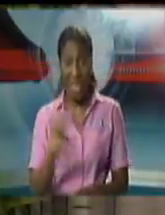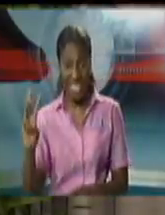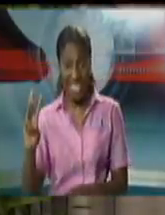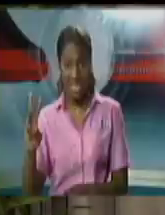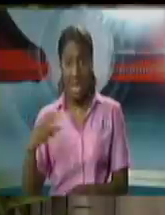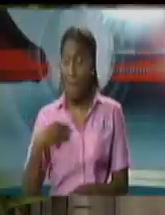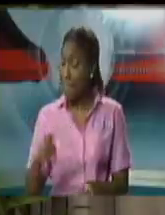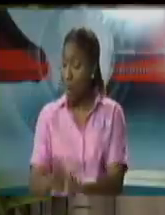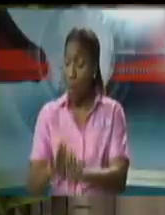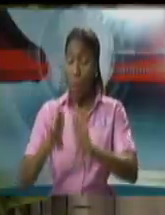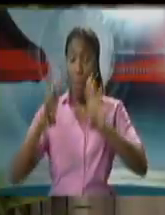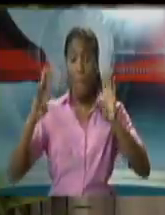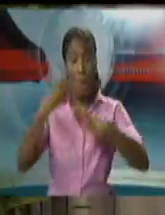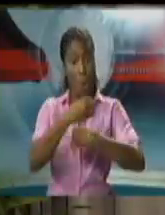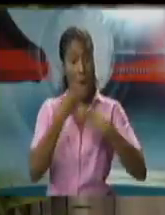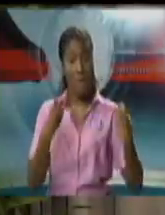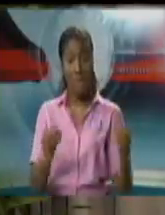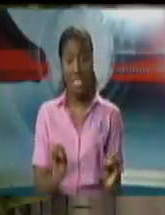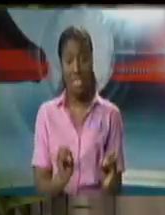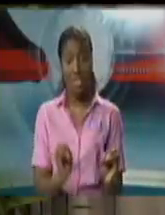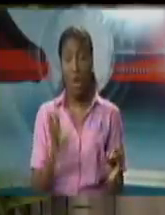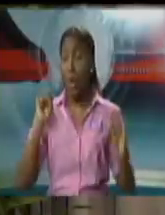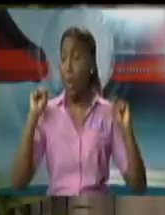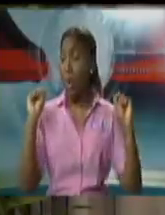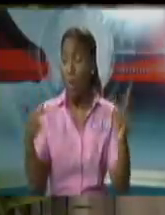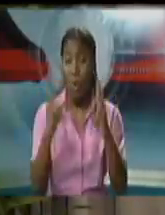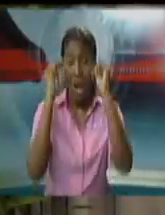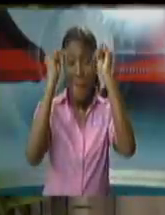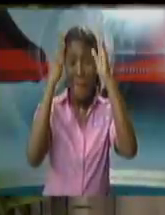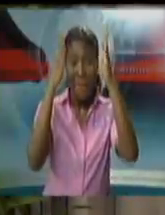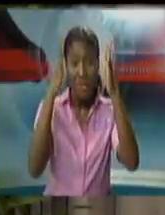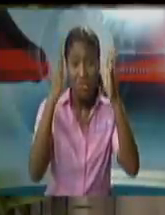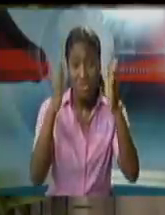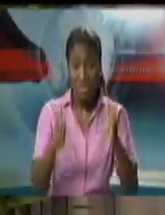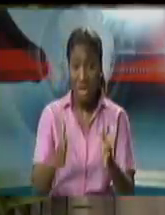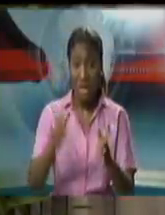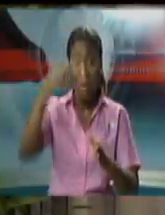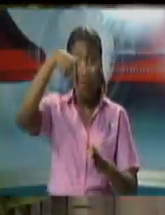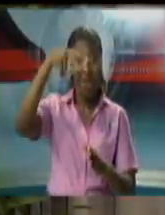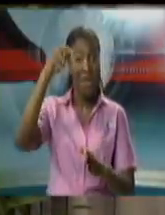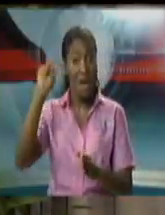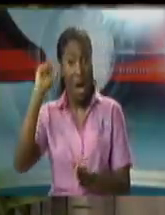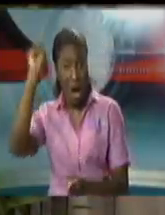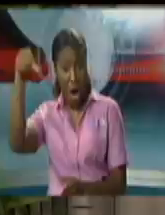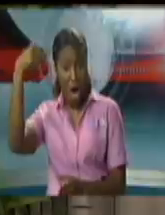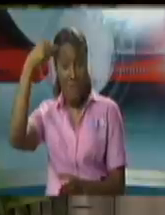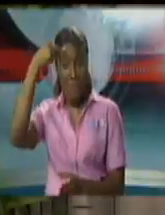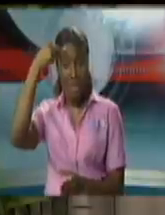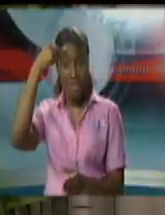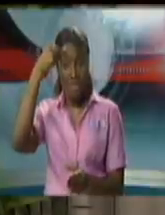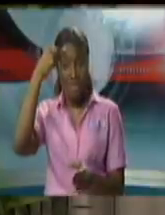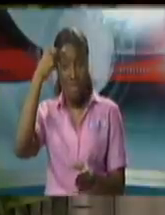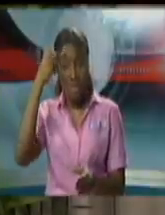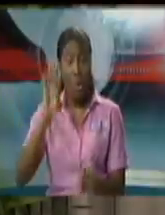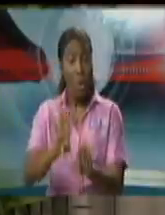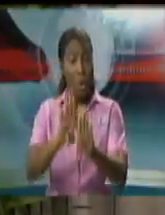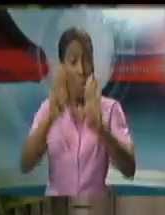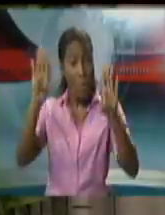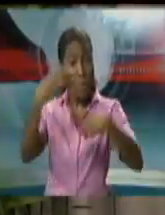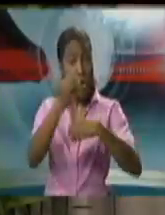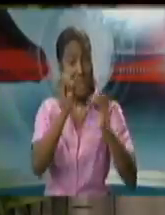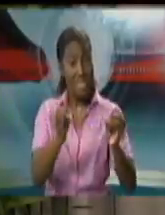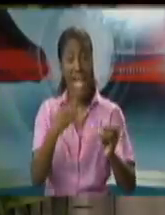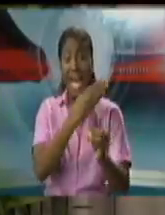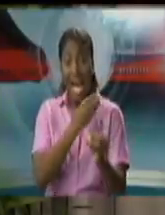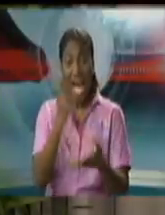open as has each office of every one of our colleagues certainly in the government side I'm told there may be a few mps in the